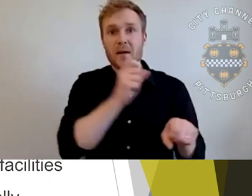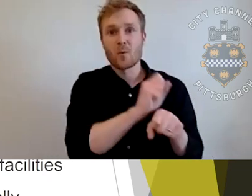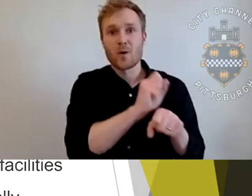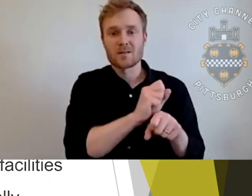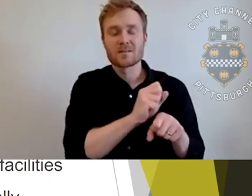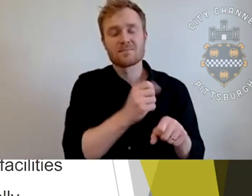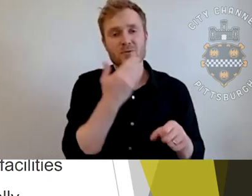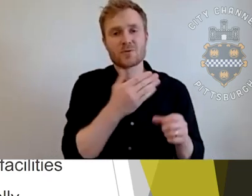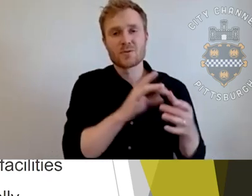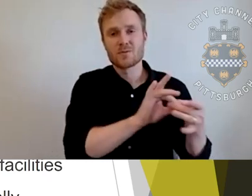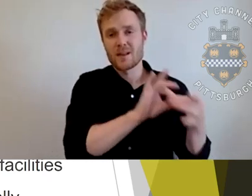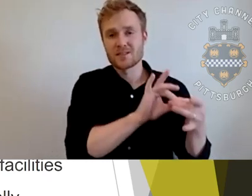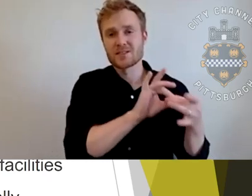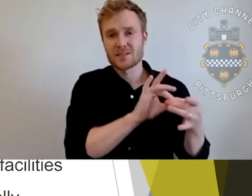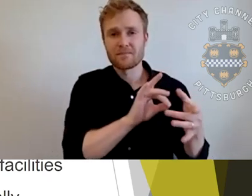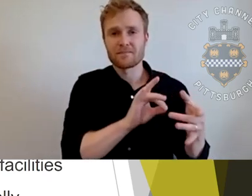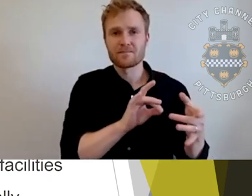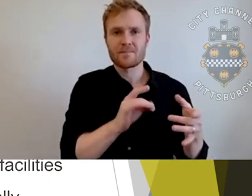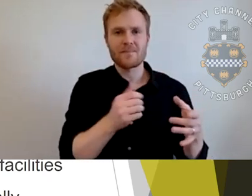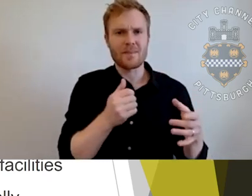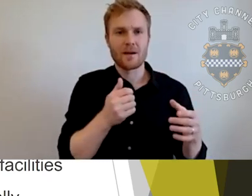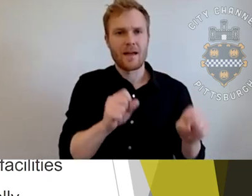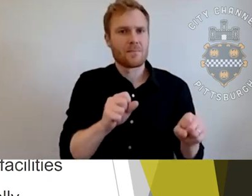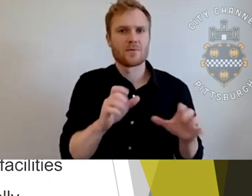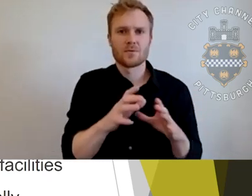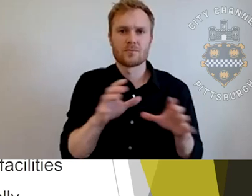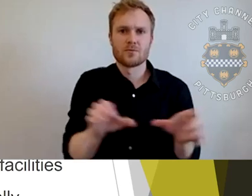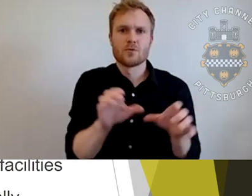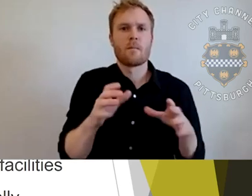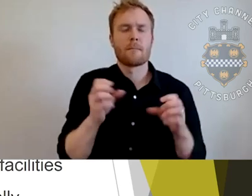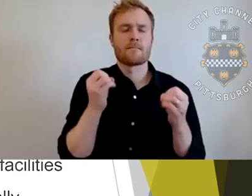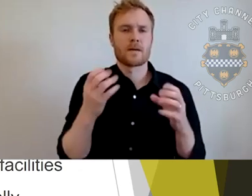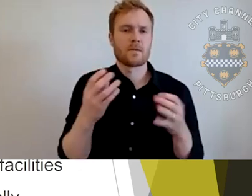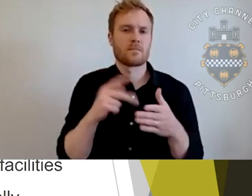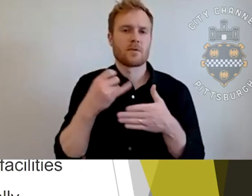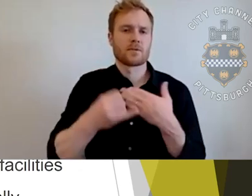because we've been able to do a heck of a lot of stuff over the last few years. Thanks, Chris.